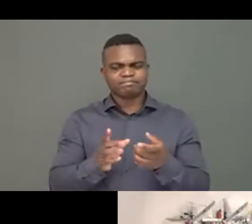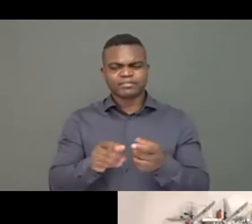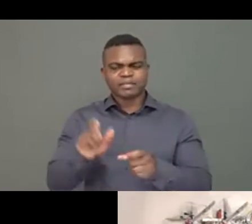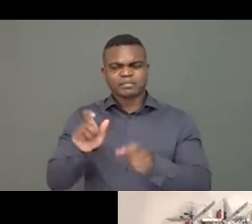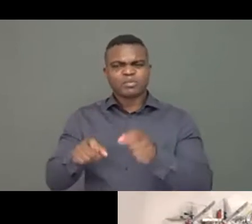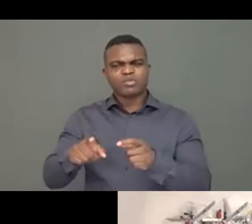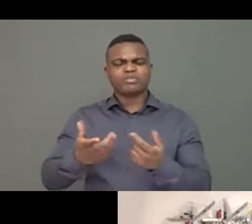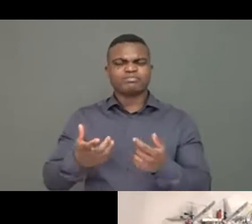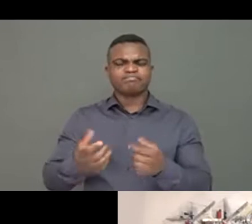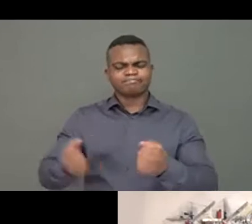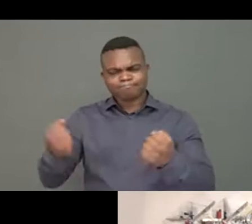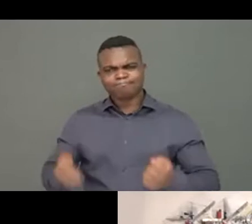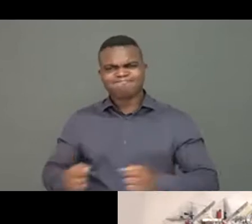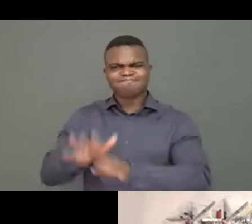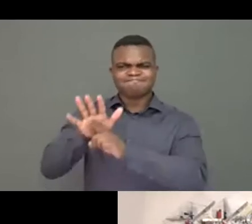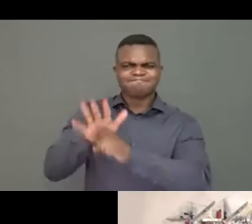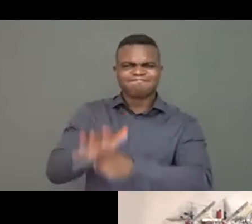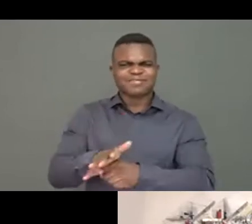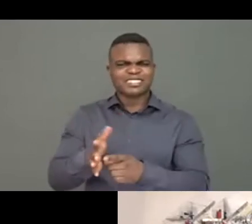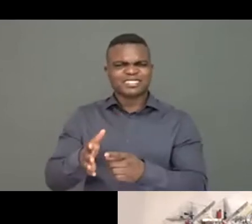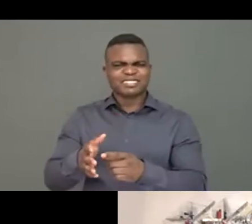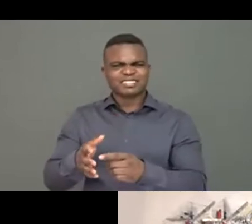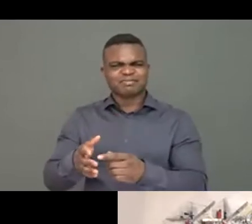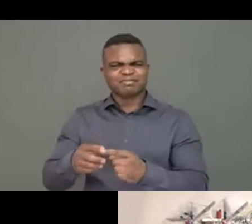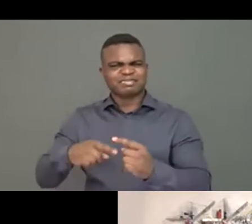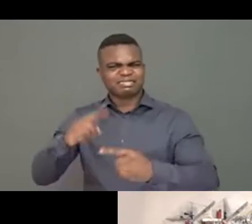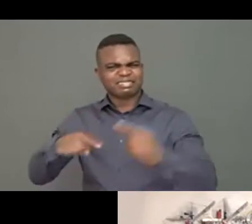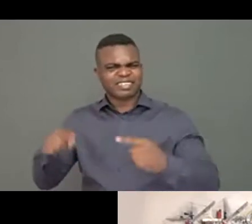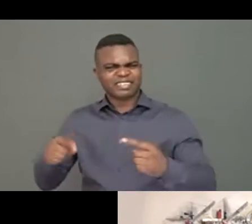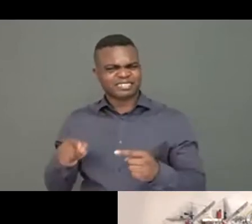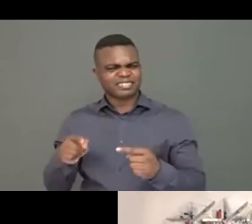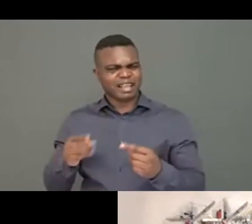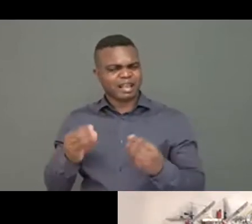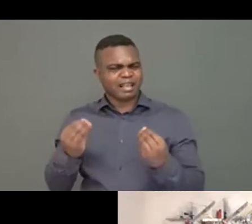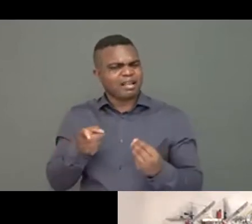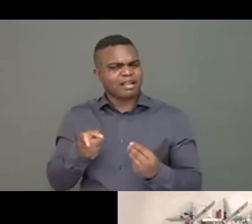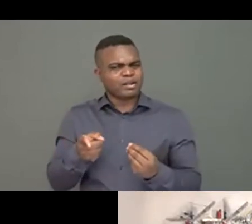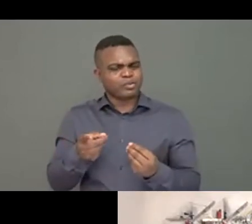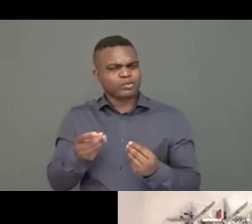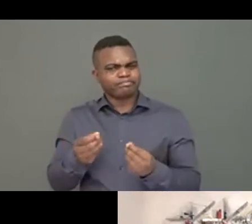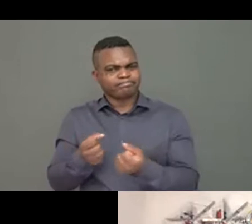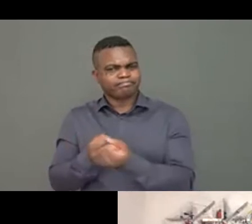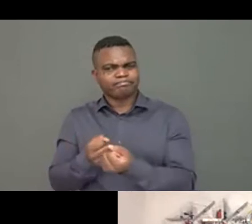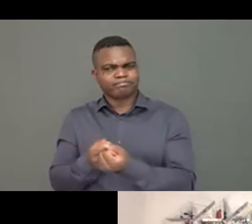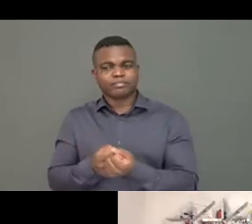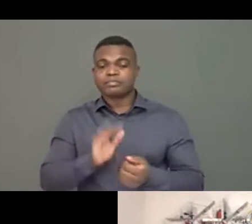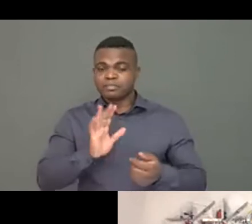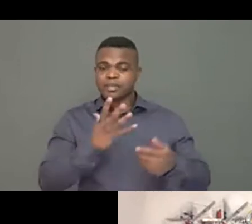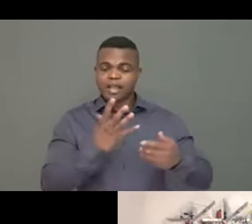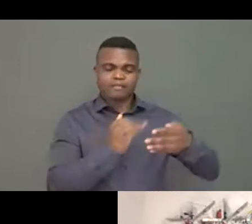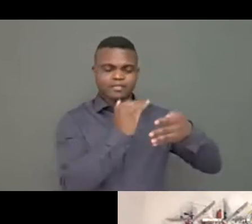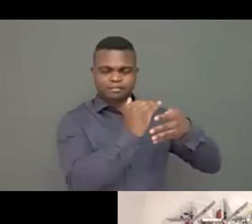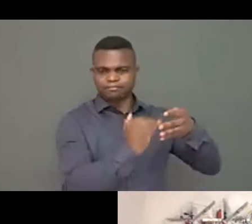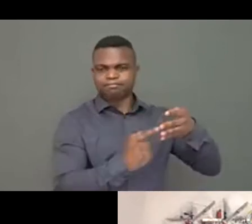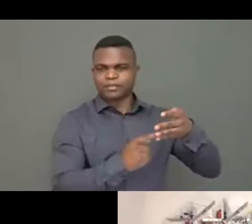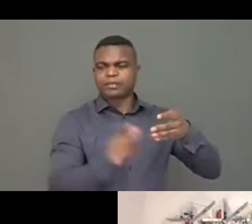that we have revised last year to make sure that it's up to date and encompass all key aspects of